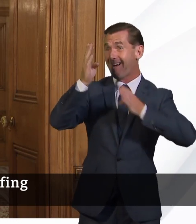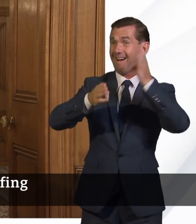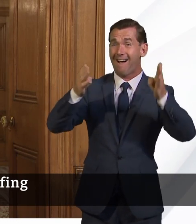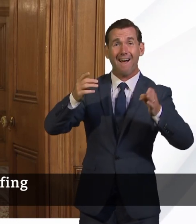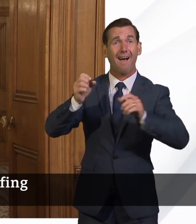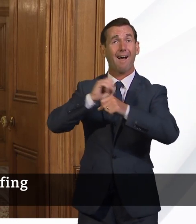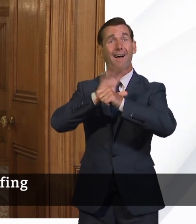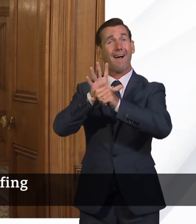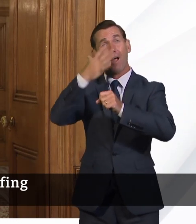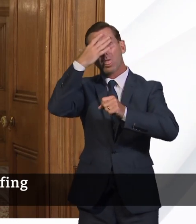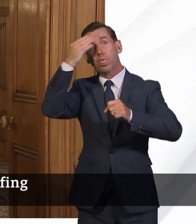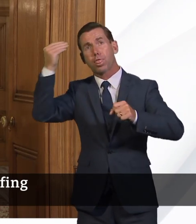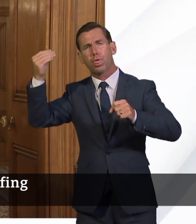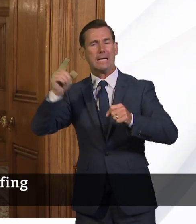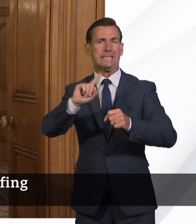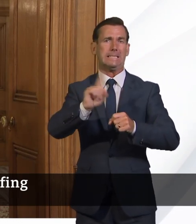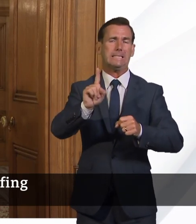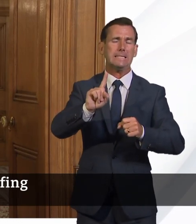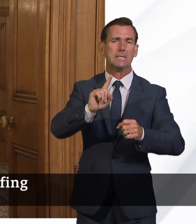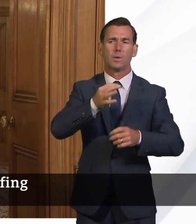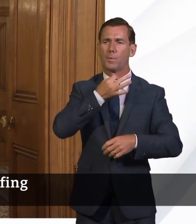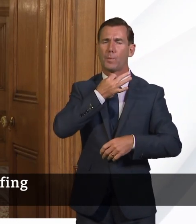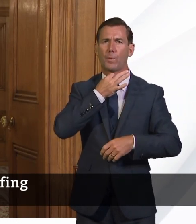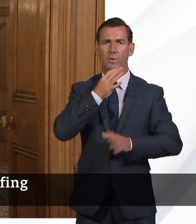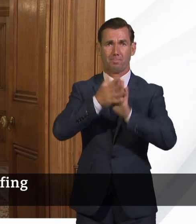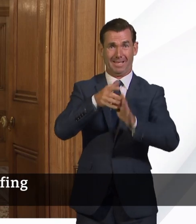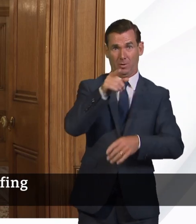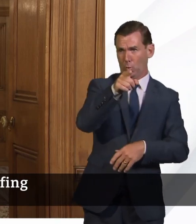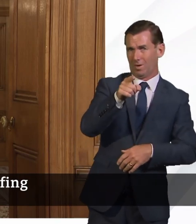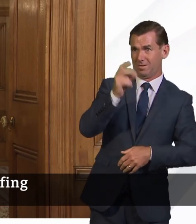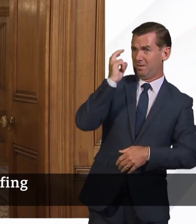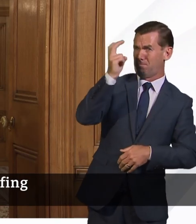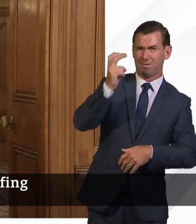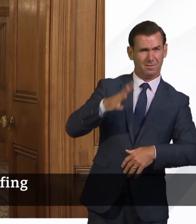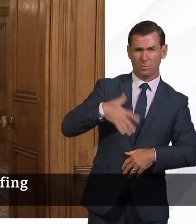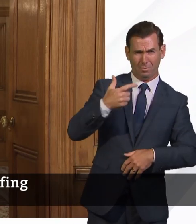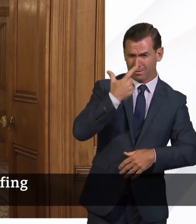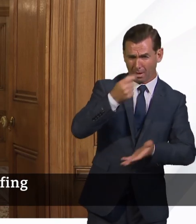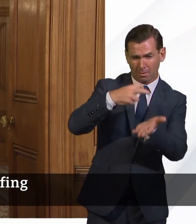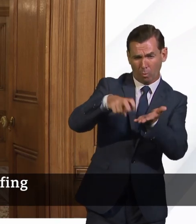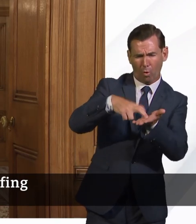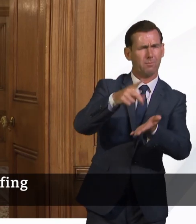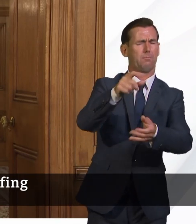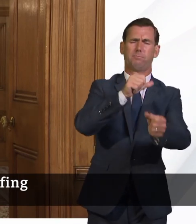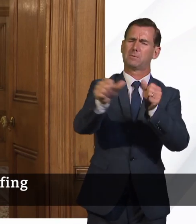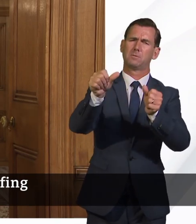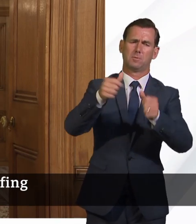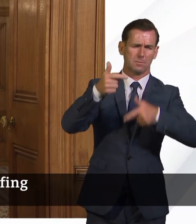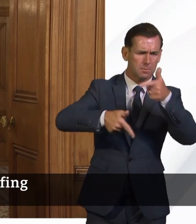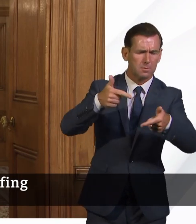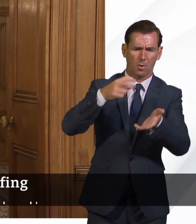That not only means avoiding public transport if you can, it also means, from Monday,